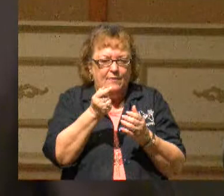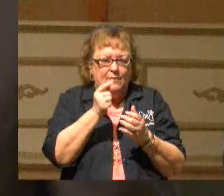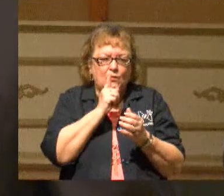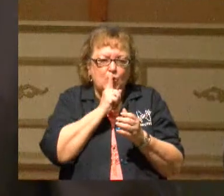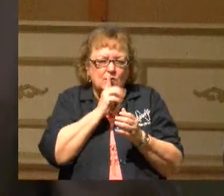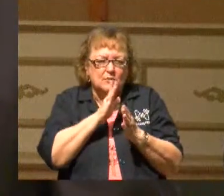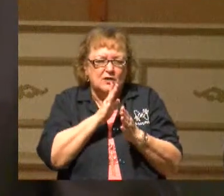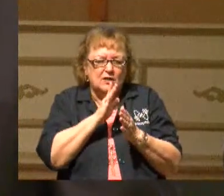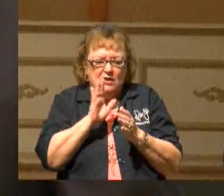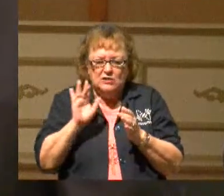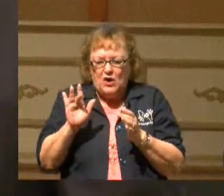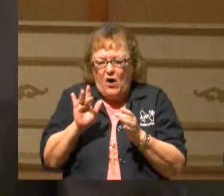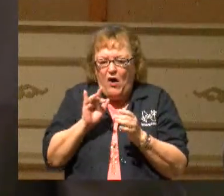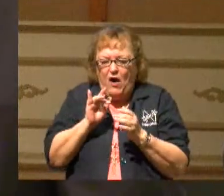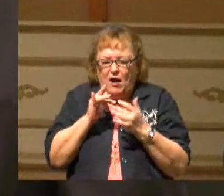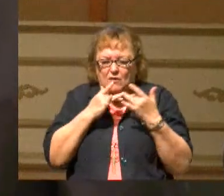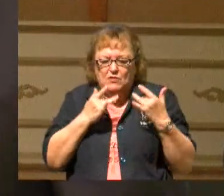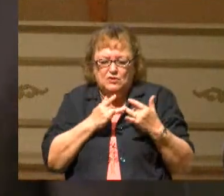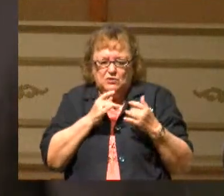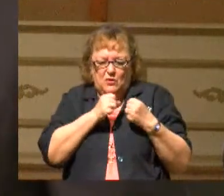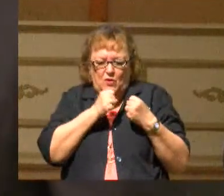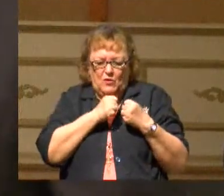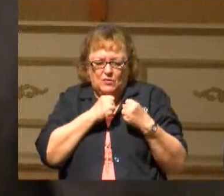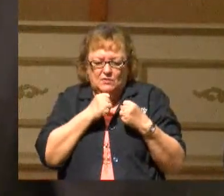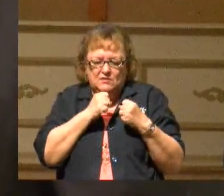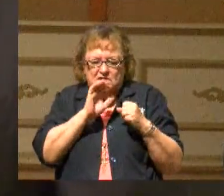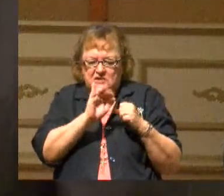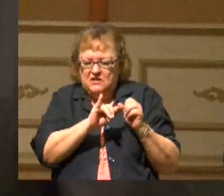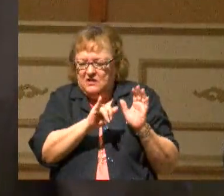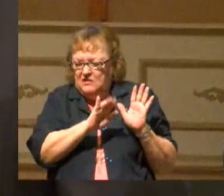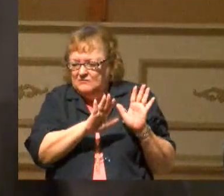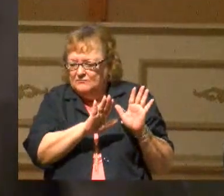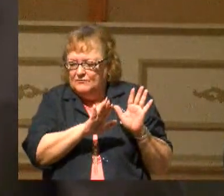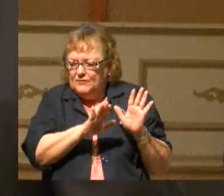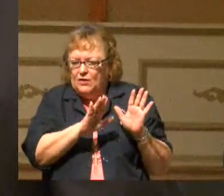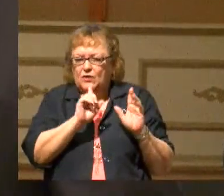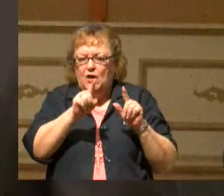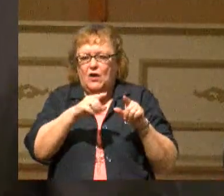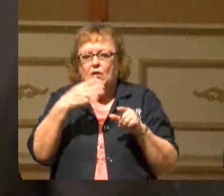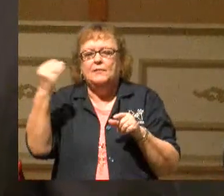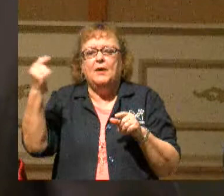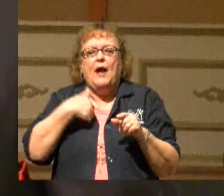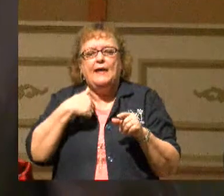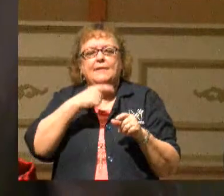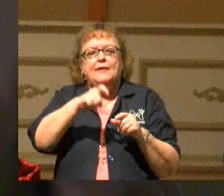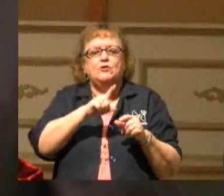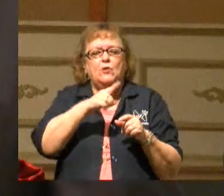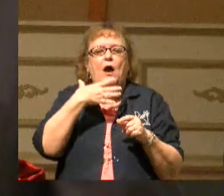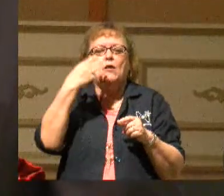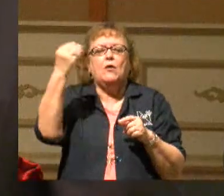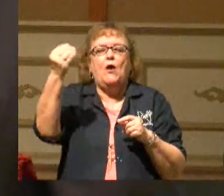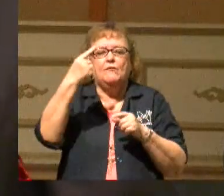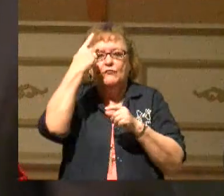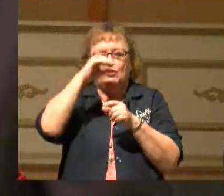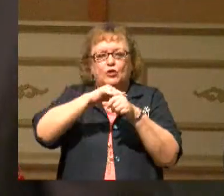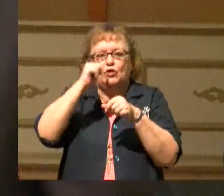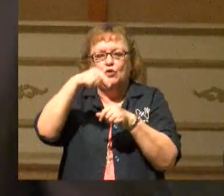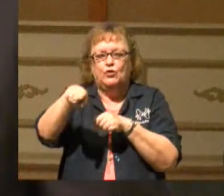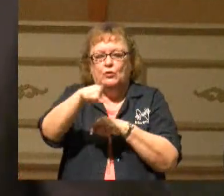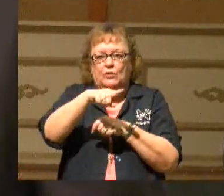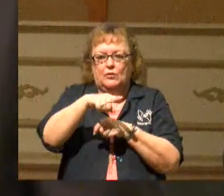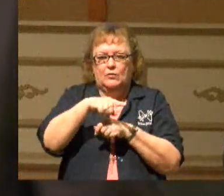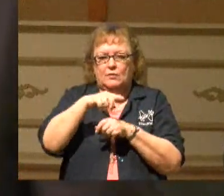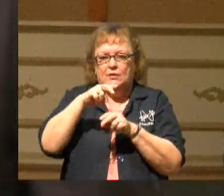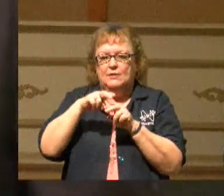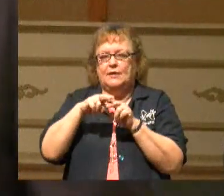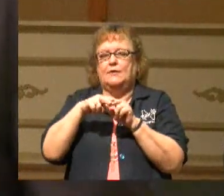was cold and still. Go, leave me. When I need thee, I'll call for thee, he cried. Then, sinking